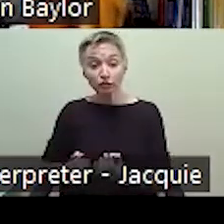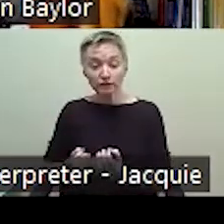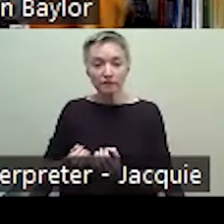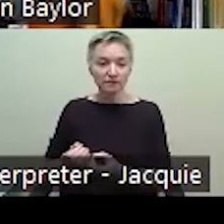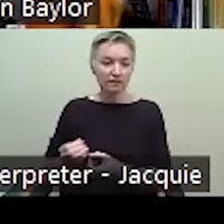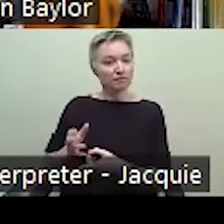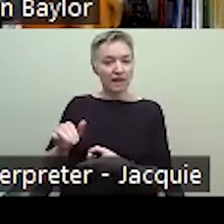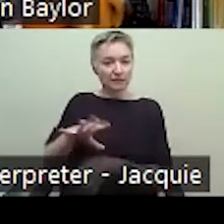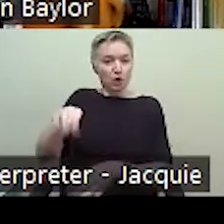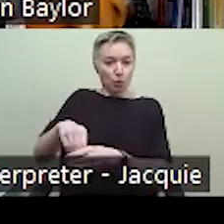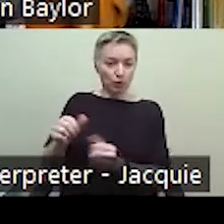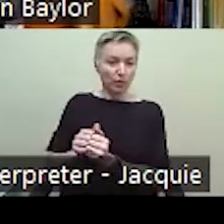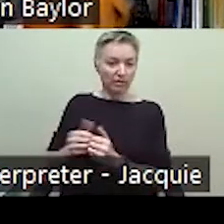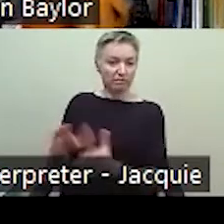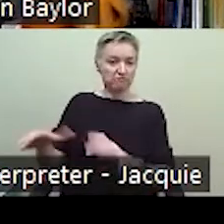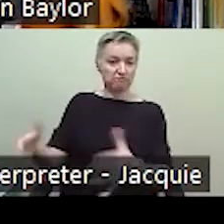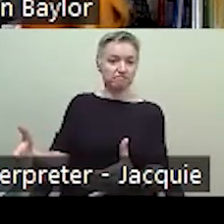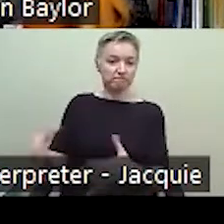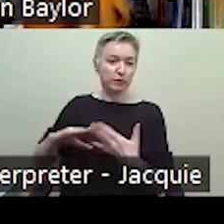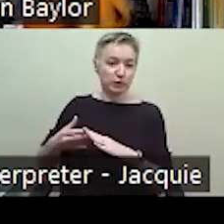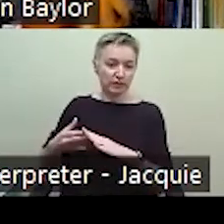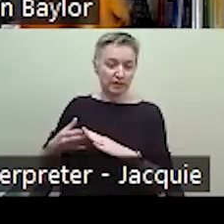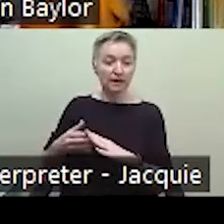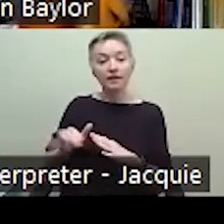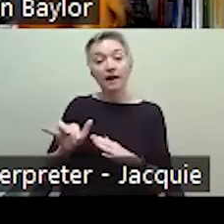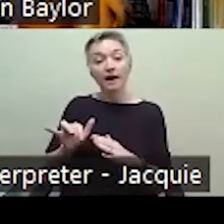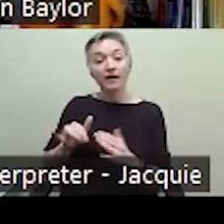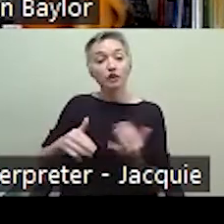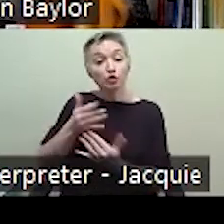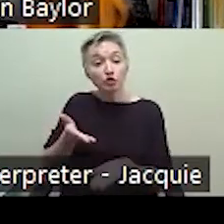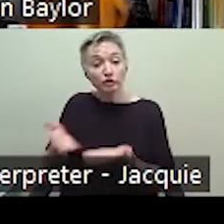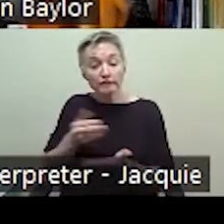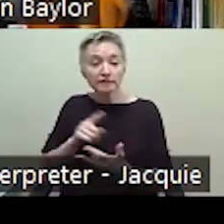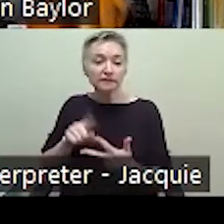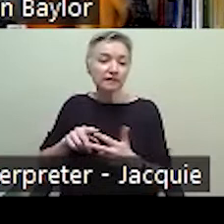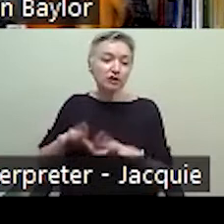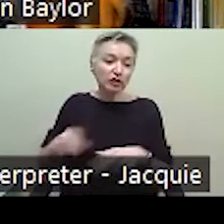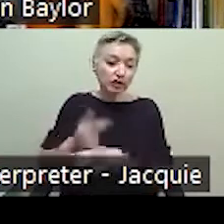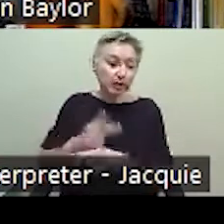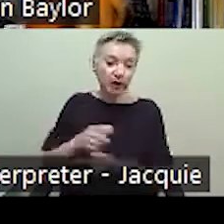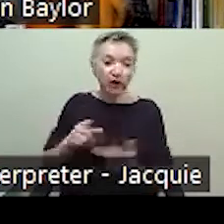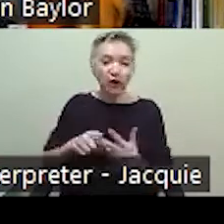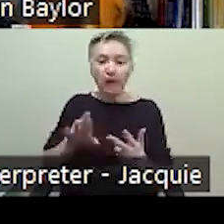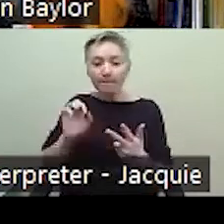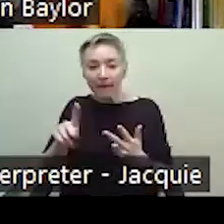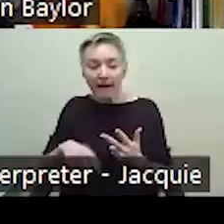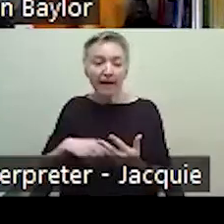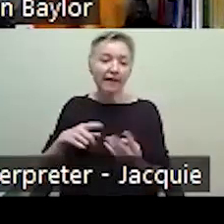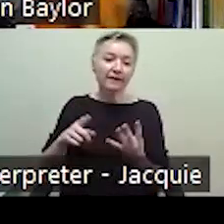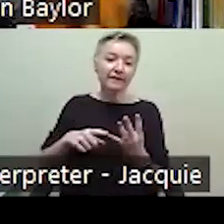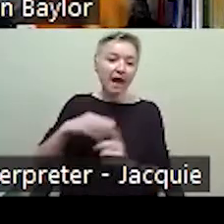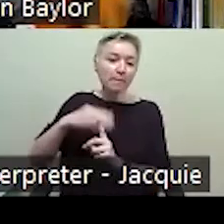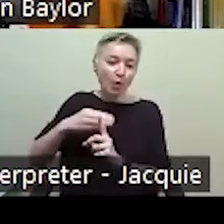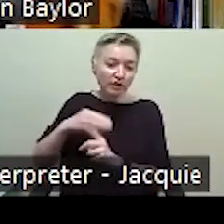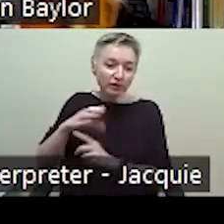community. So there's, you know, social services, there's childcare, there's banks and mortgage companies, there's quick cash